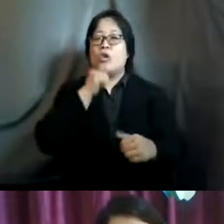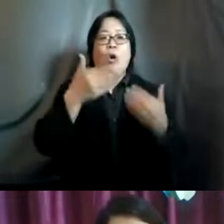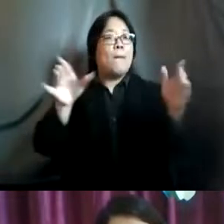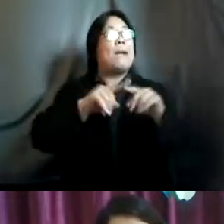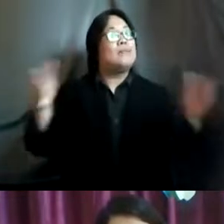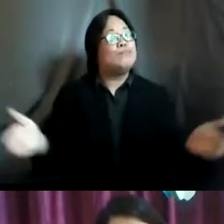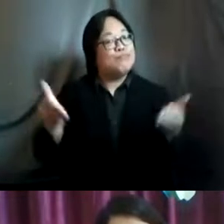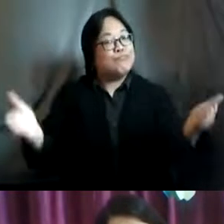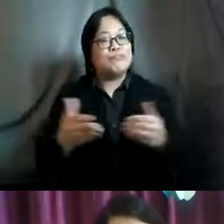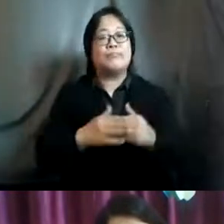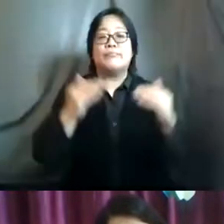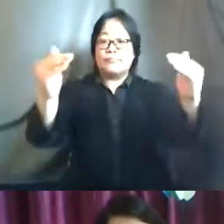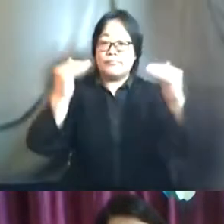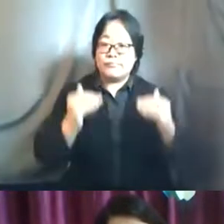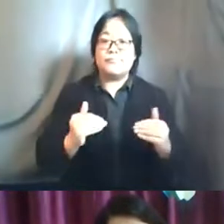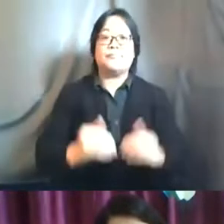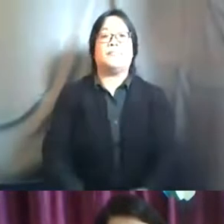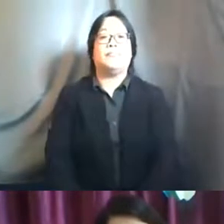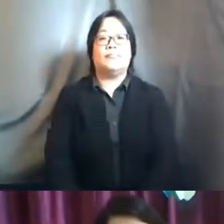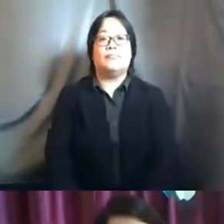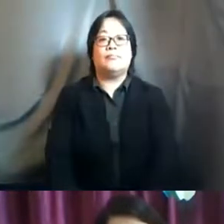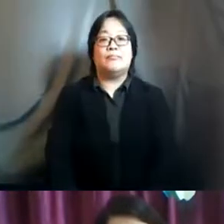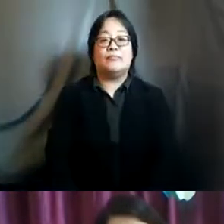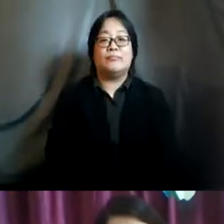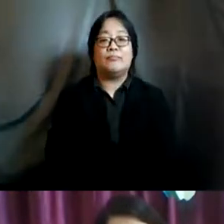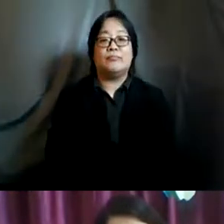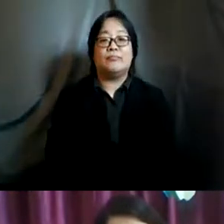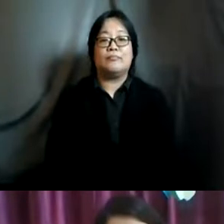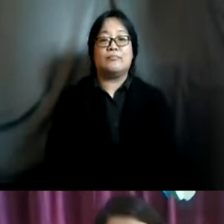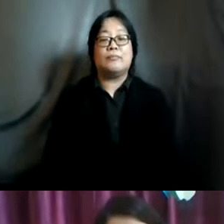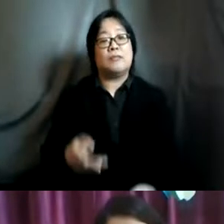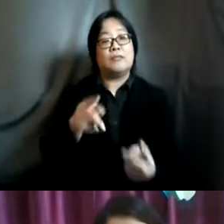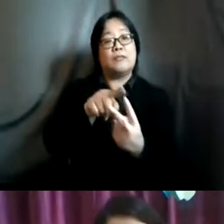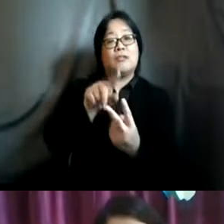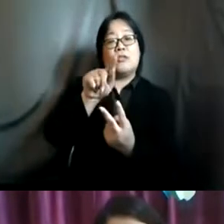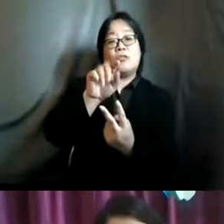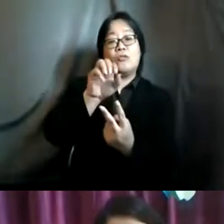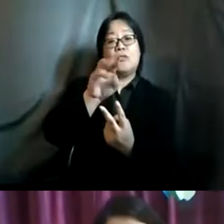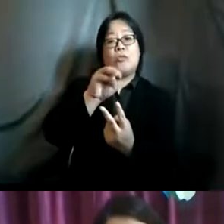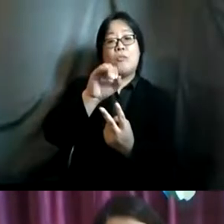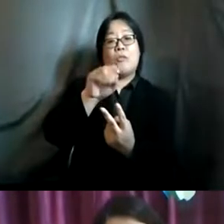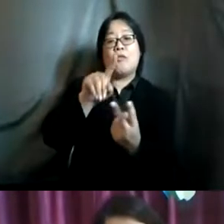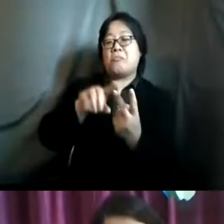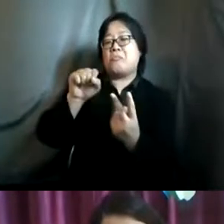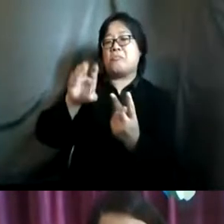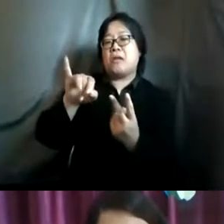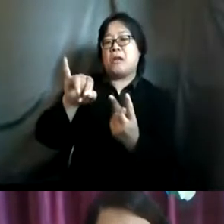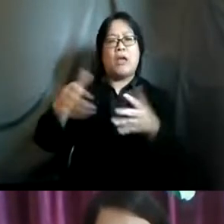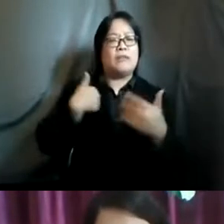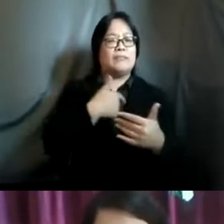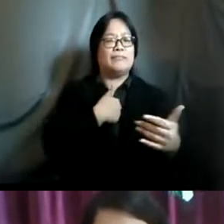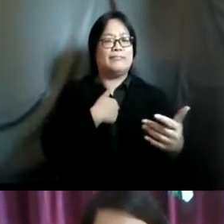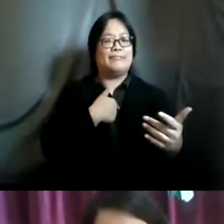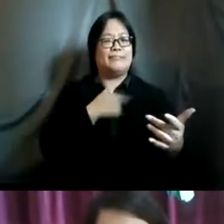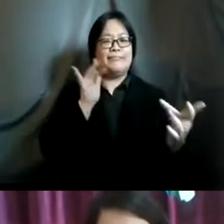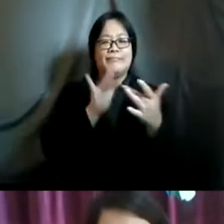there um this question um could be directed towards either tomoko or siva and it asks how do we connect the talk on